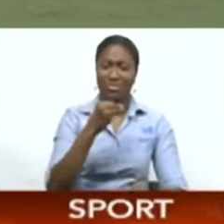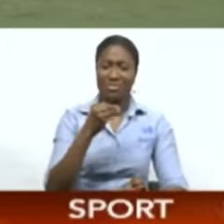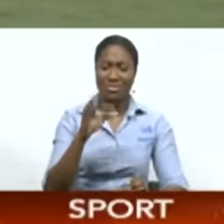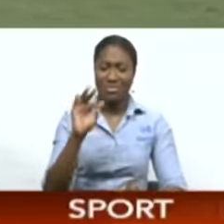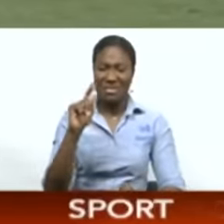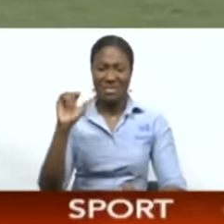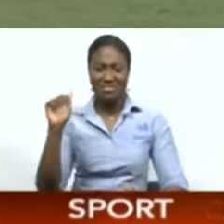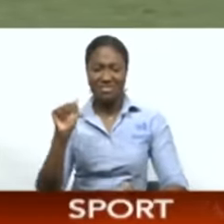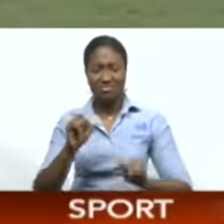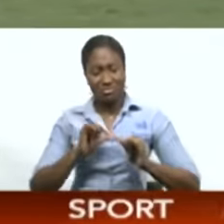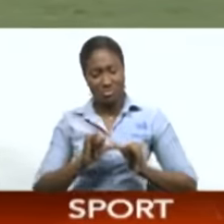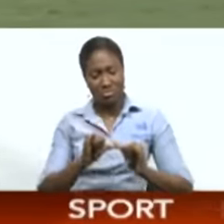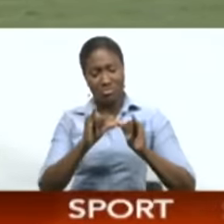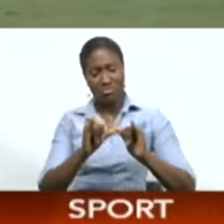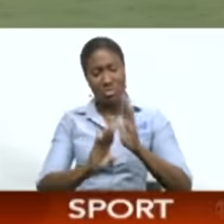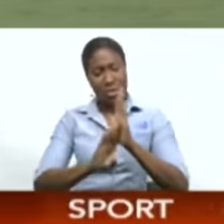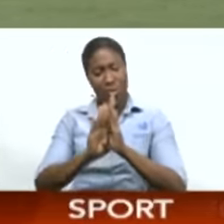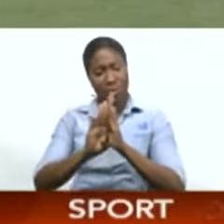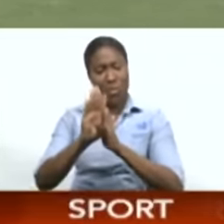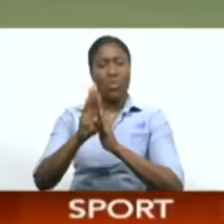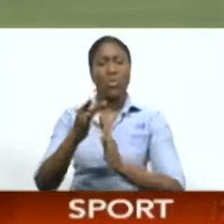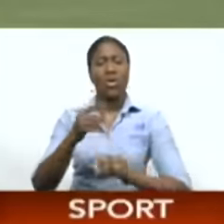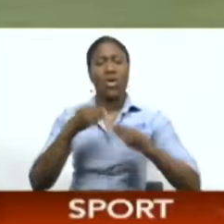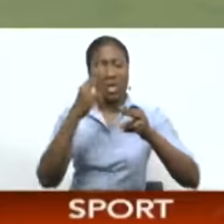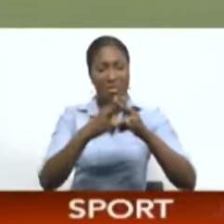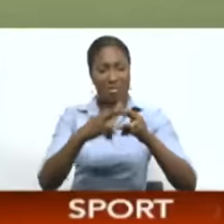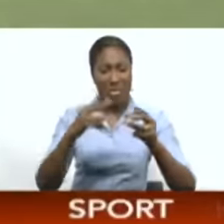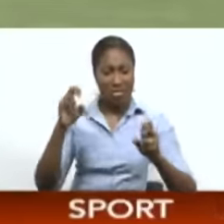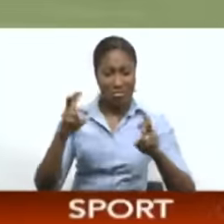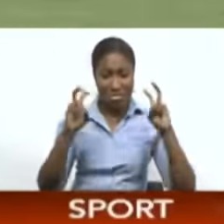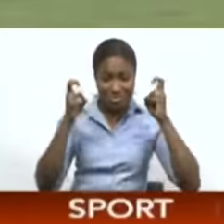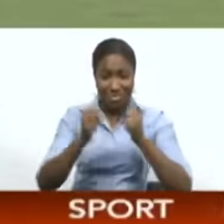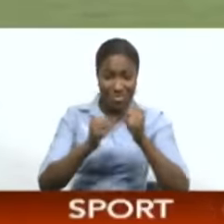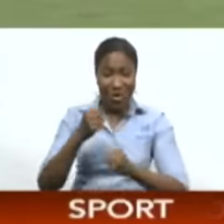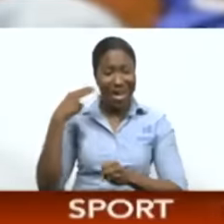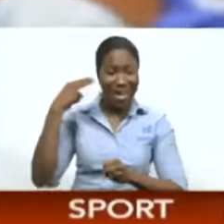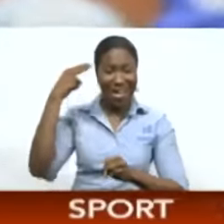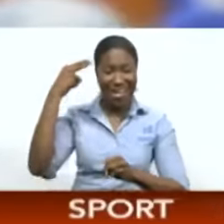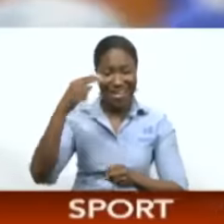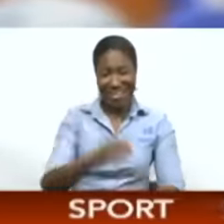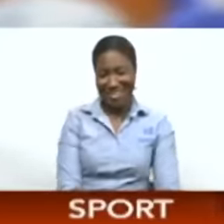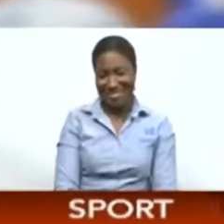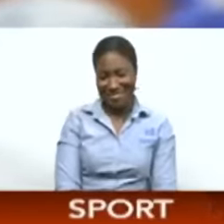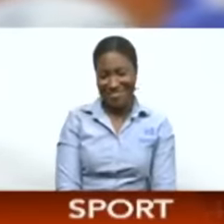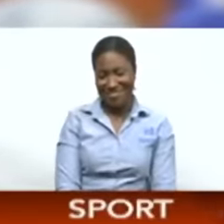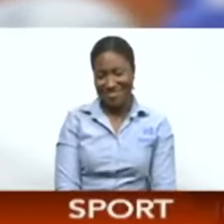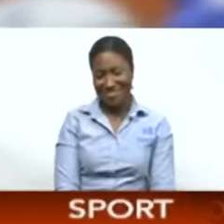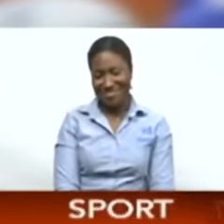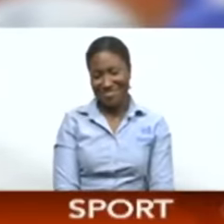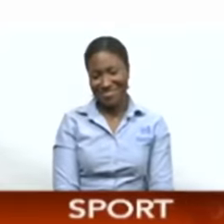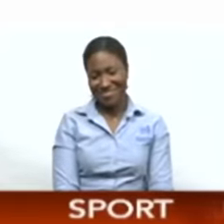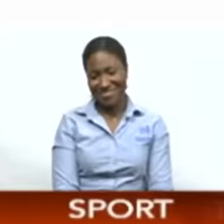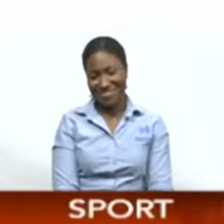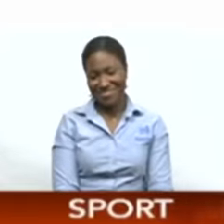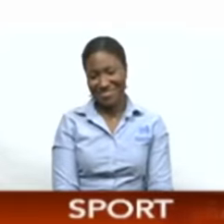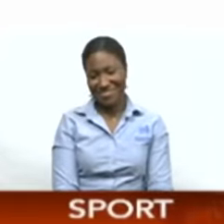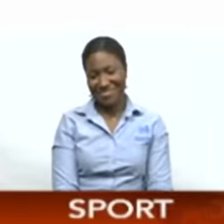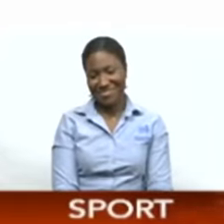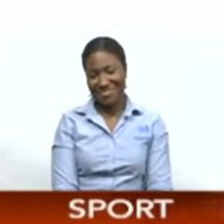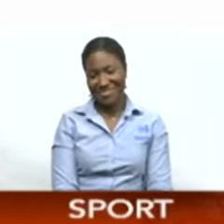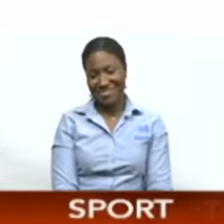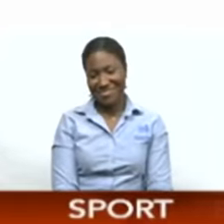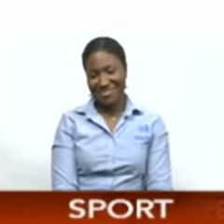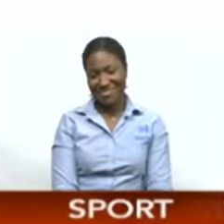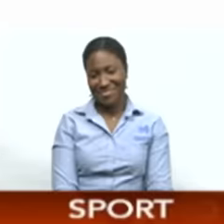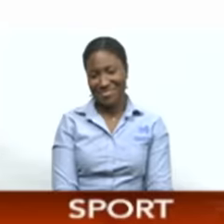marching on and Chaves takes tonight's CNC3 Sport High. Sport High, brought to you by Supplygen.